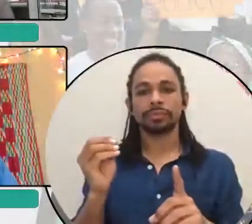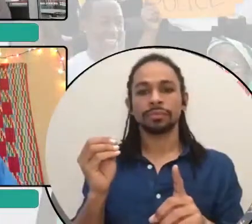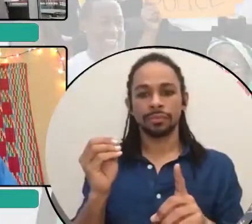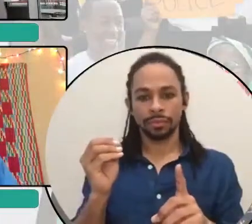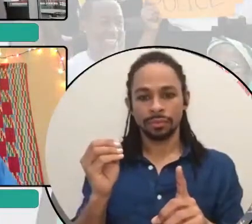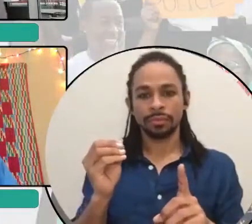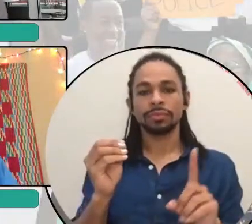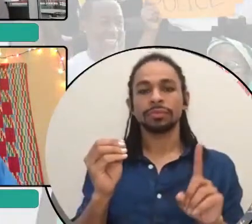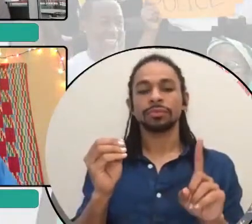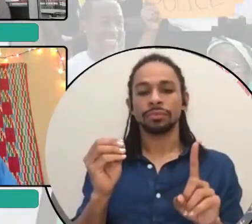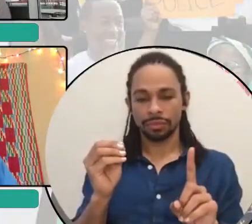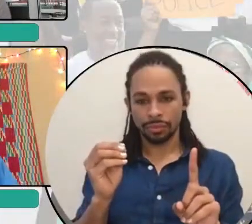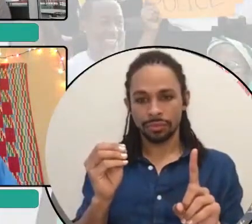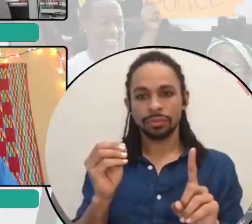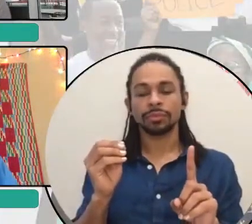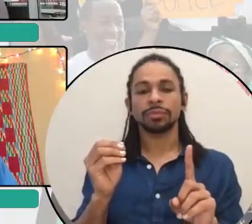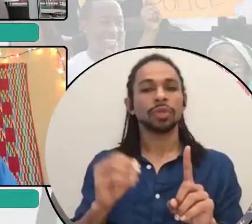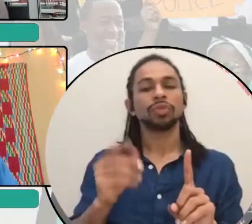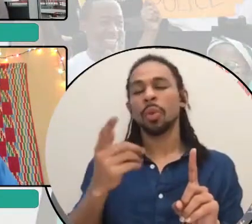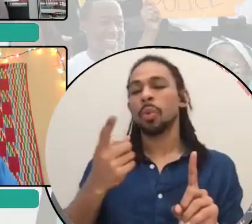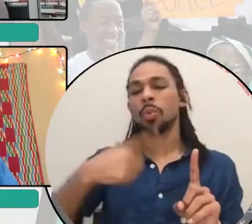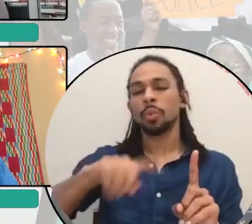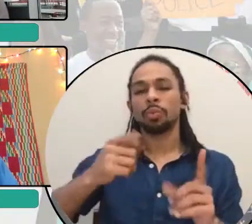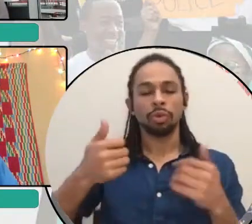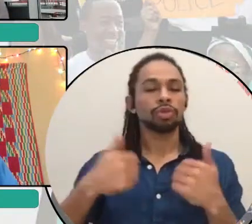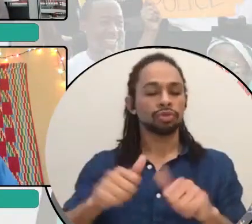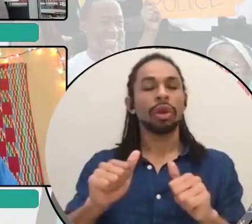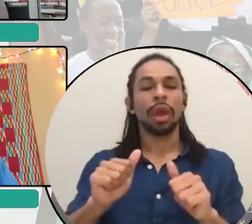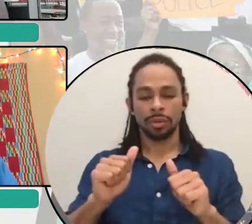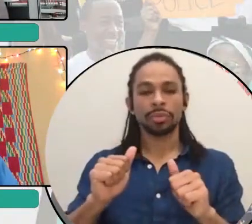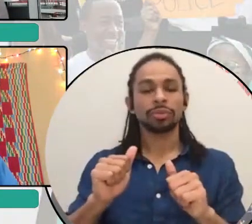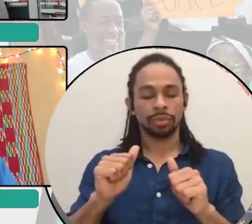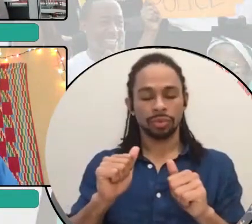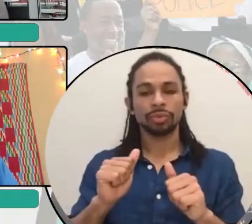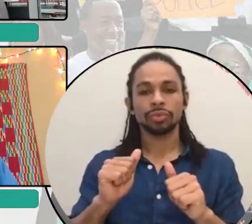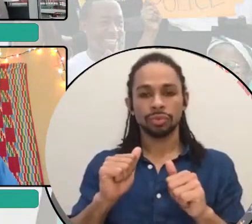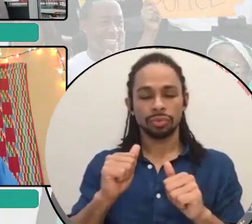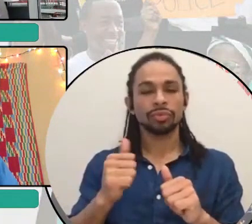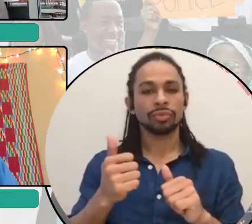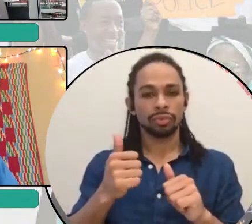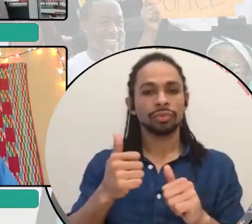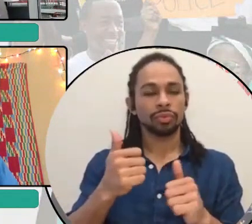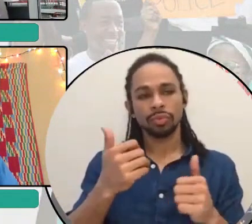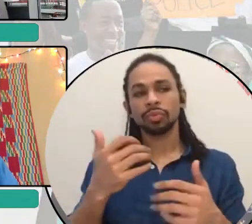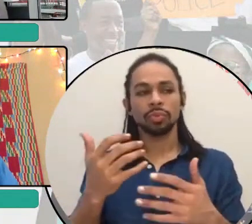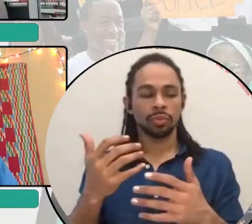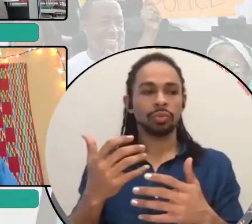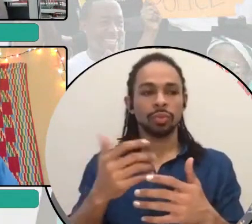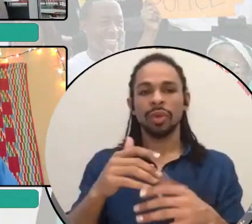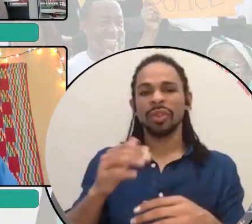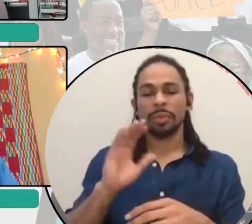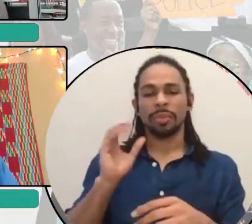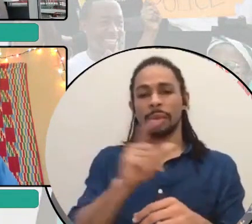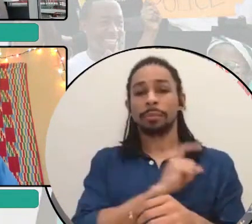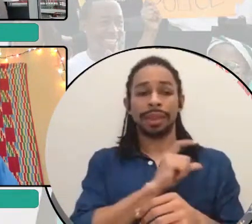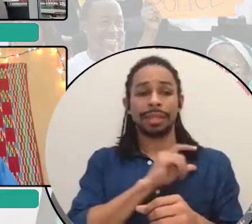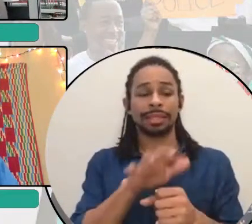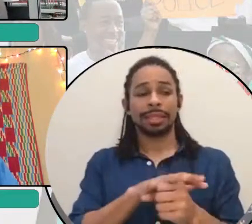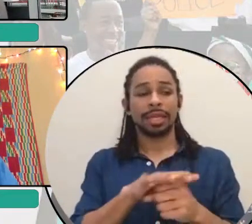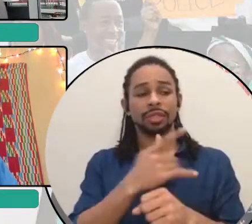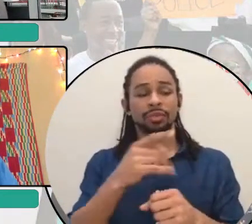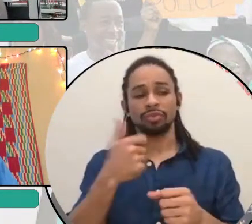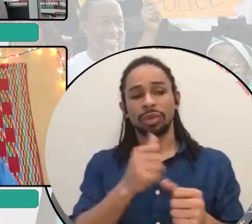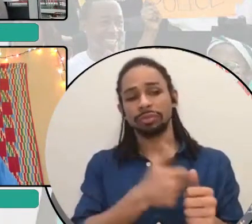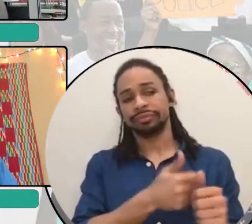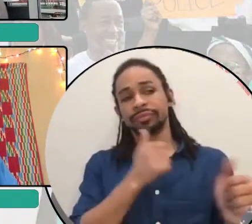government agencies. So we're just trying, you know, we're fighting a police station, um, in one of the localities here, just trying to like, say absolutely not